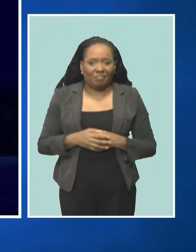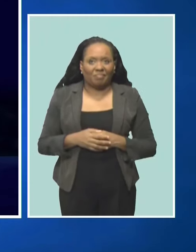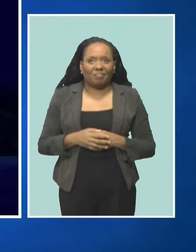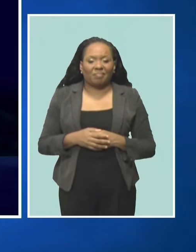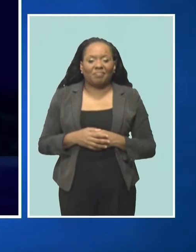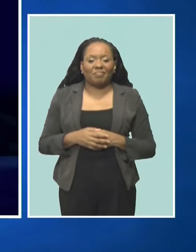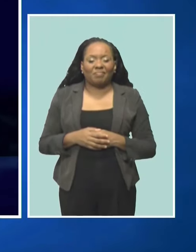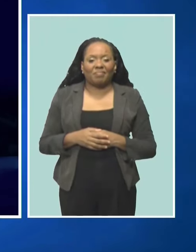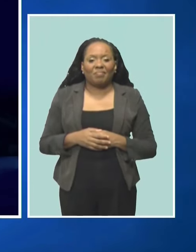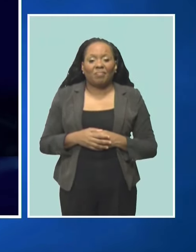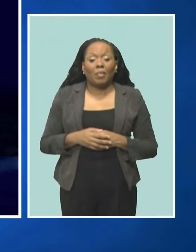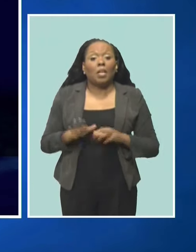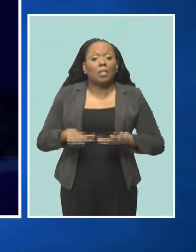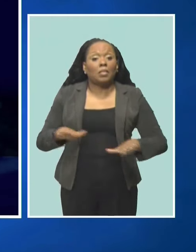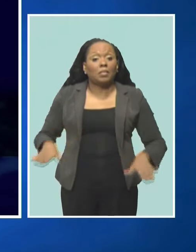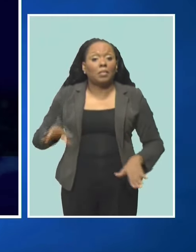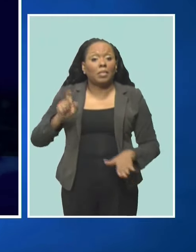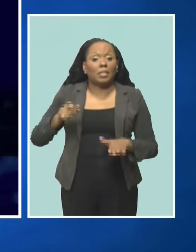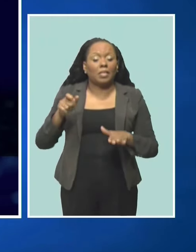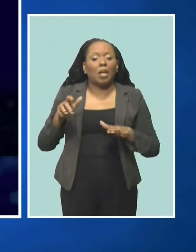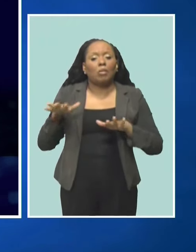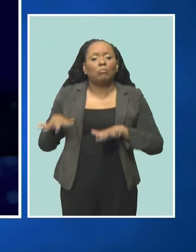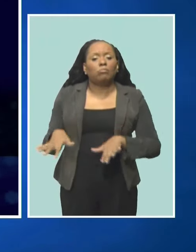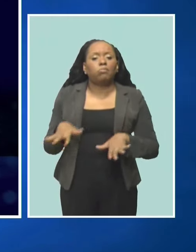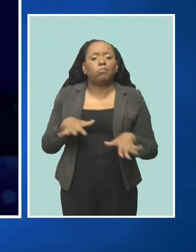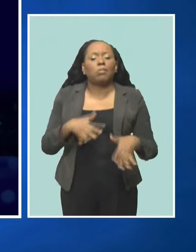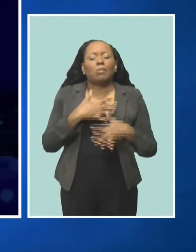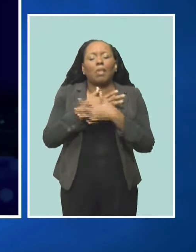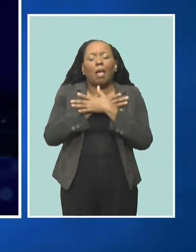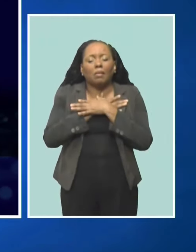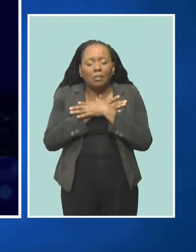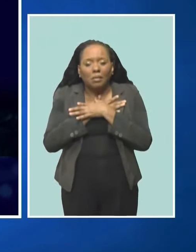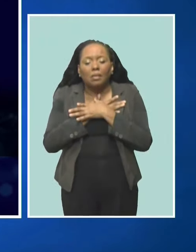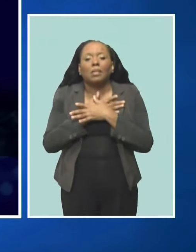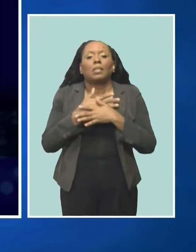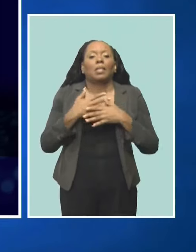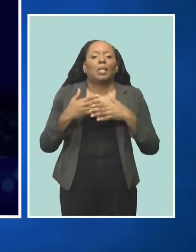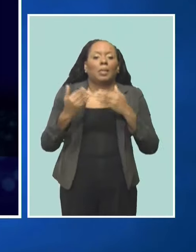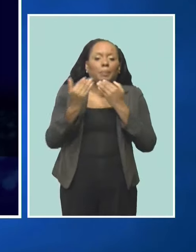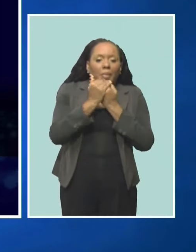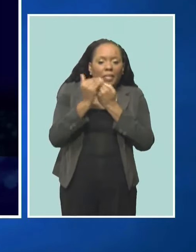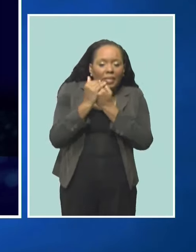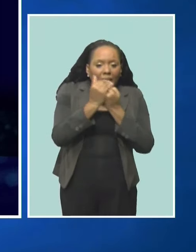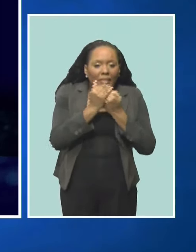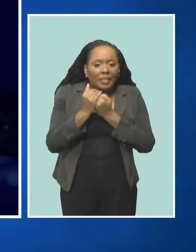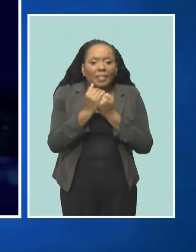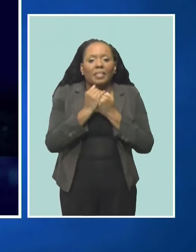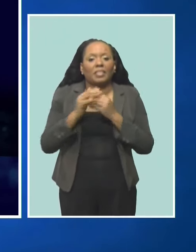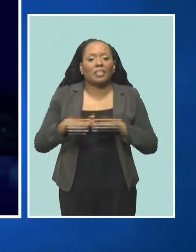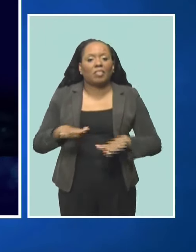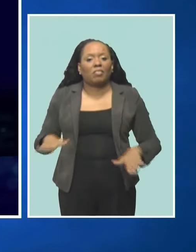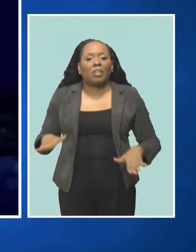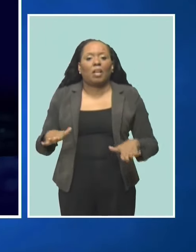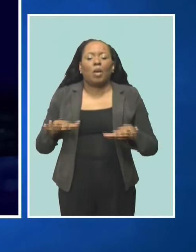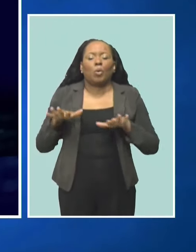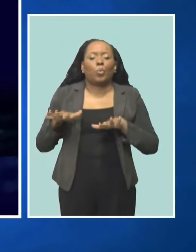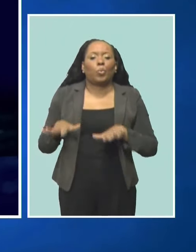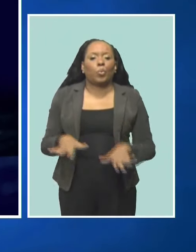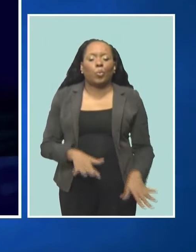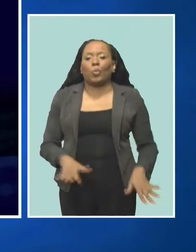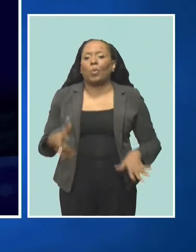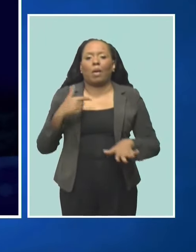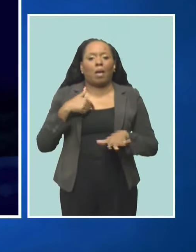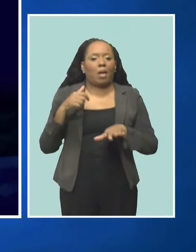think children also have to relax. So we do the back to school, the official program, and then we do a picnic to allow the children to relax. And as I said, I've done it seven